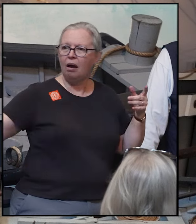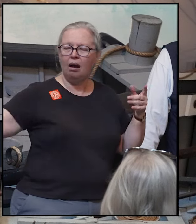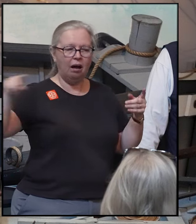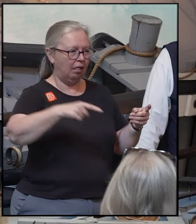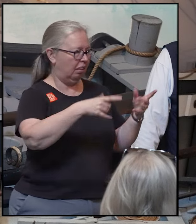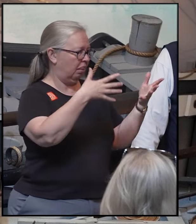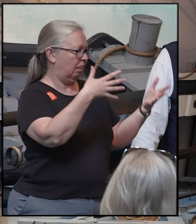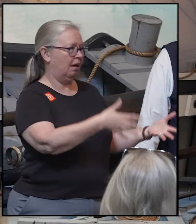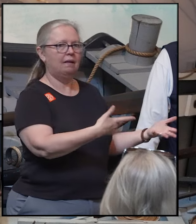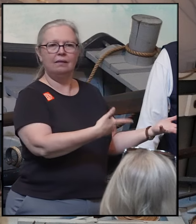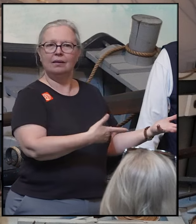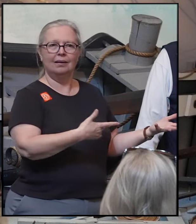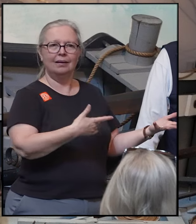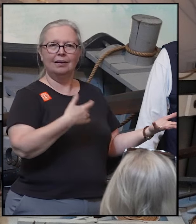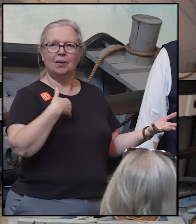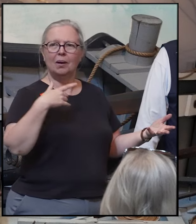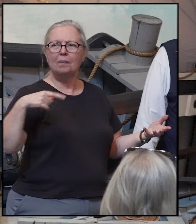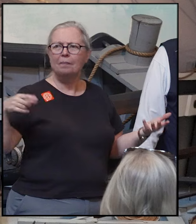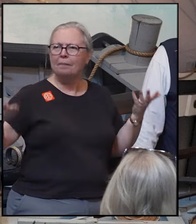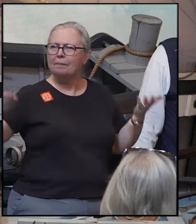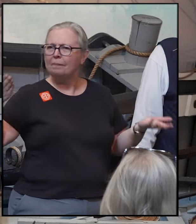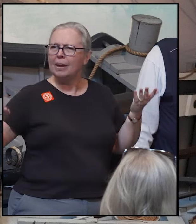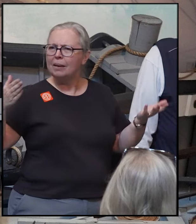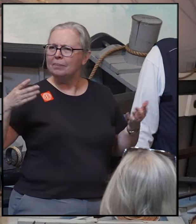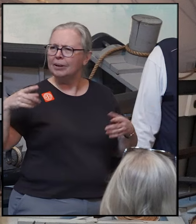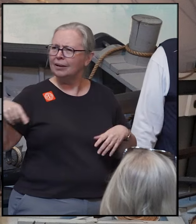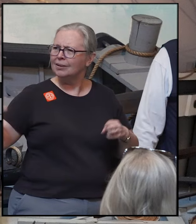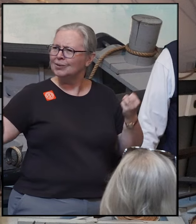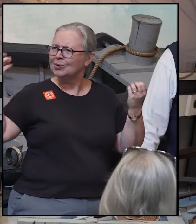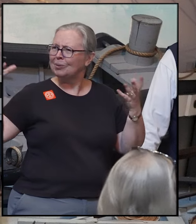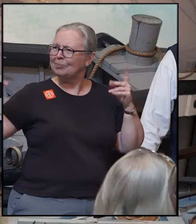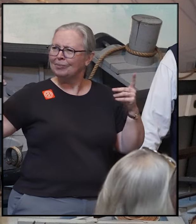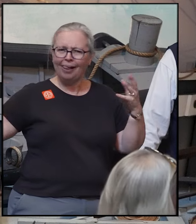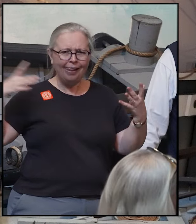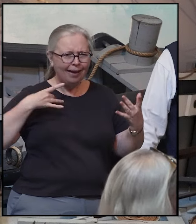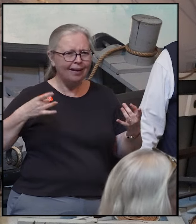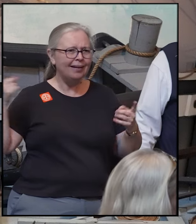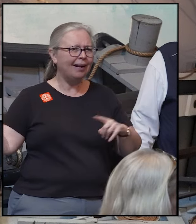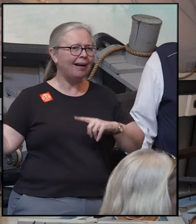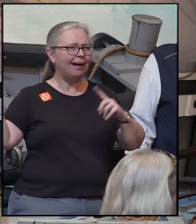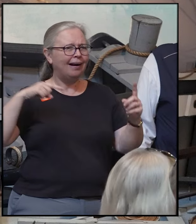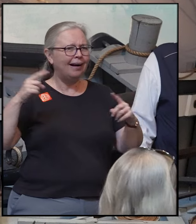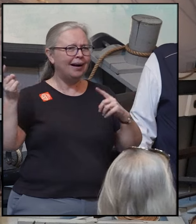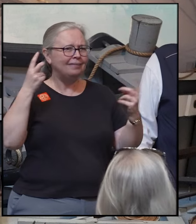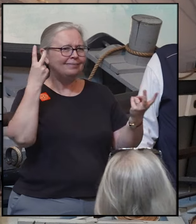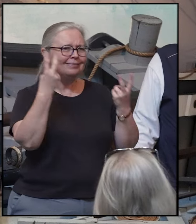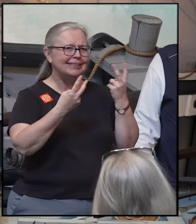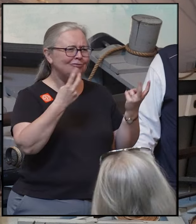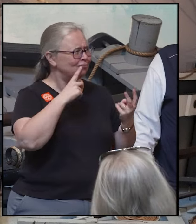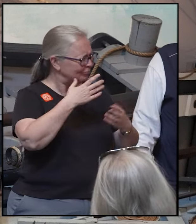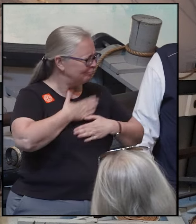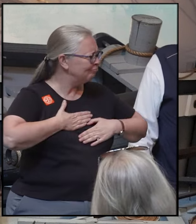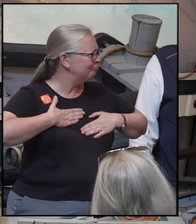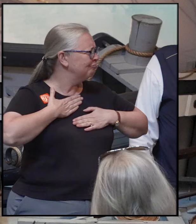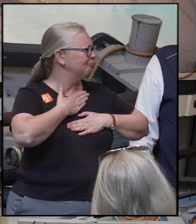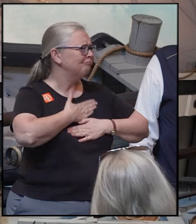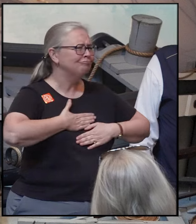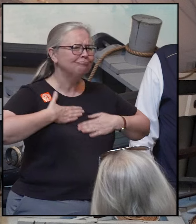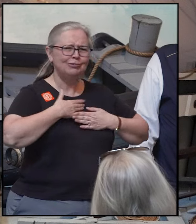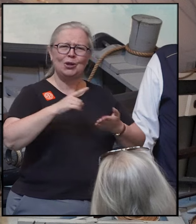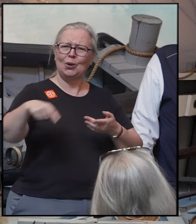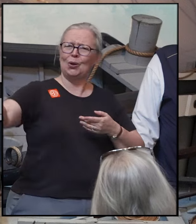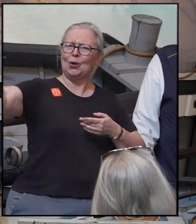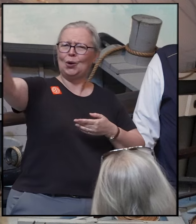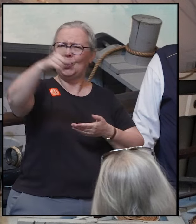like this, would all of you come out and visit us? And you do, and we really appreciate it, because you're all